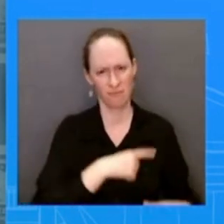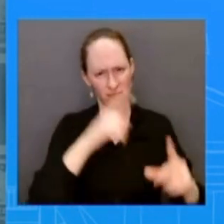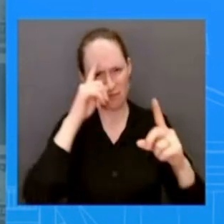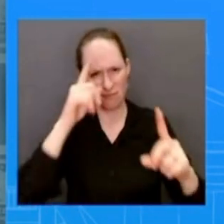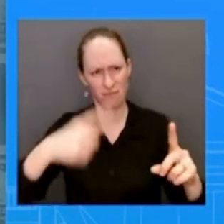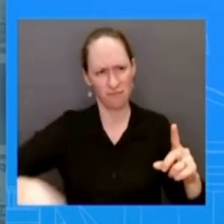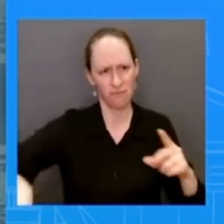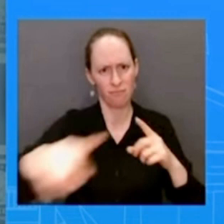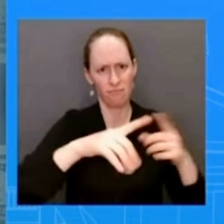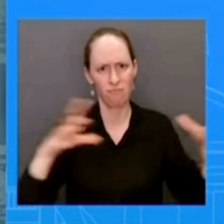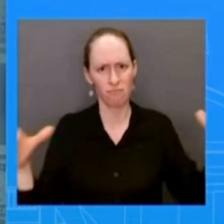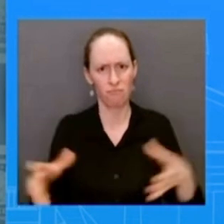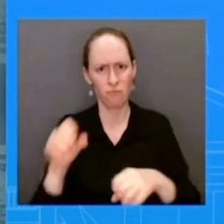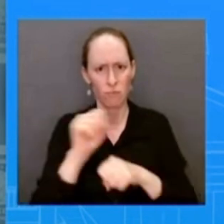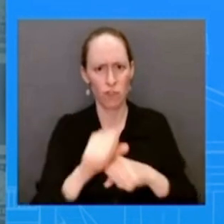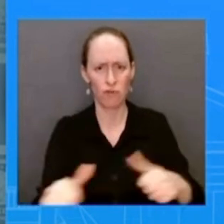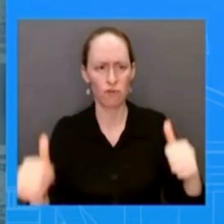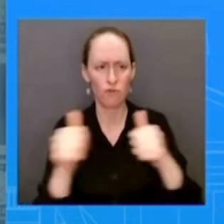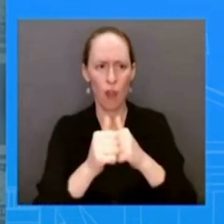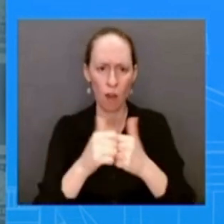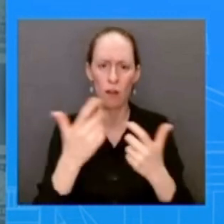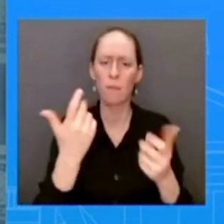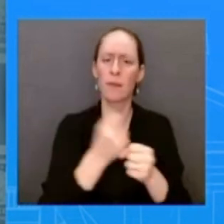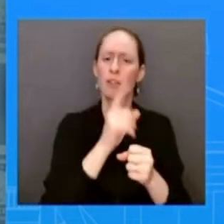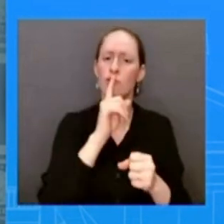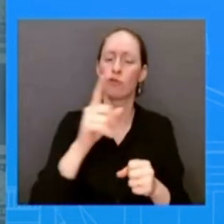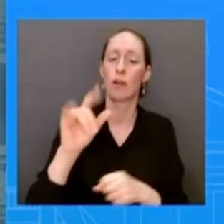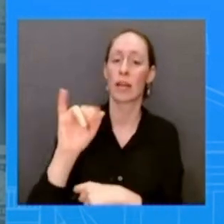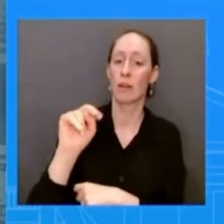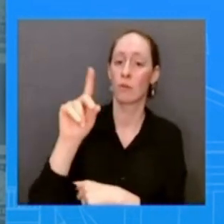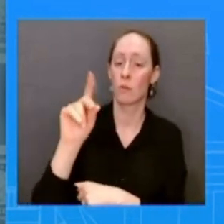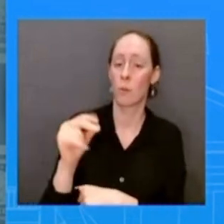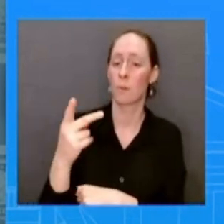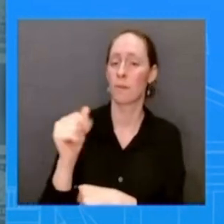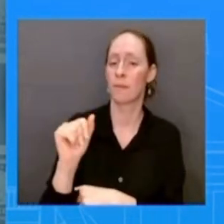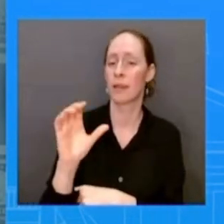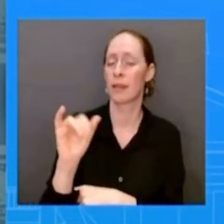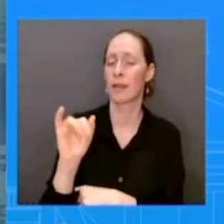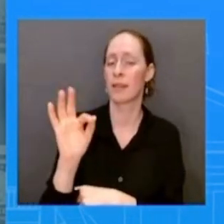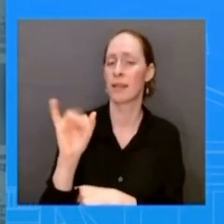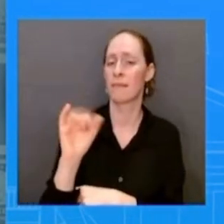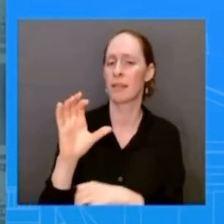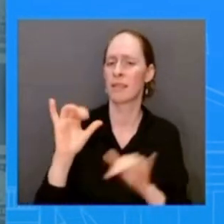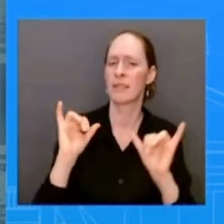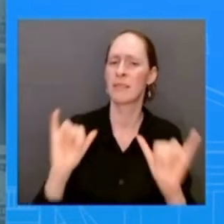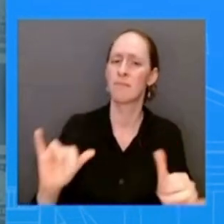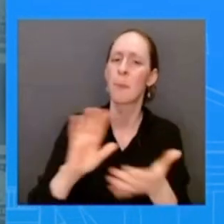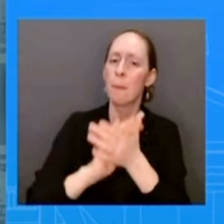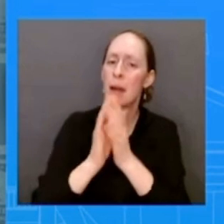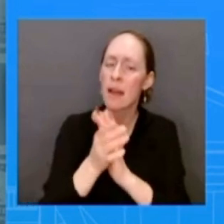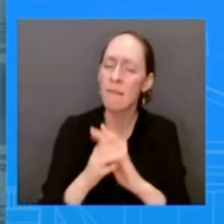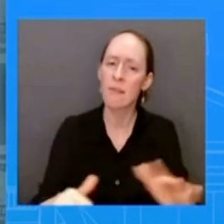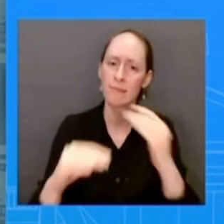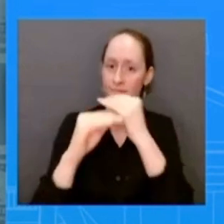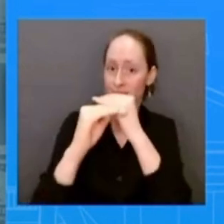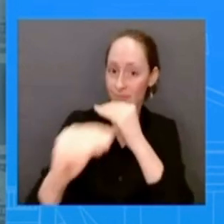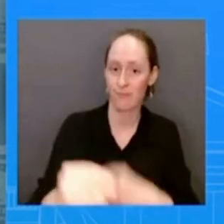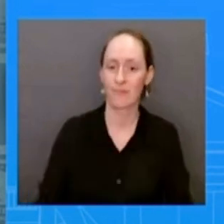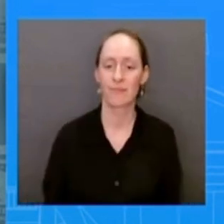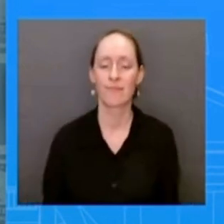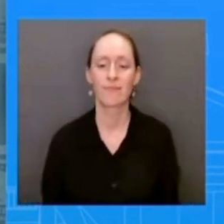rok in japan as they've worked to increase cooperation amongst each other effectively strengthening the u.s rok